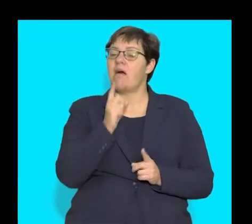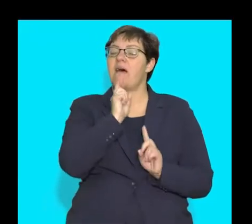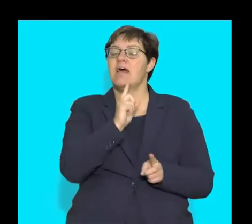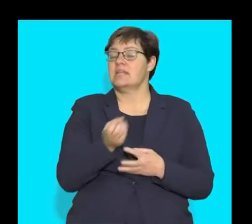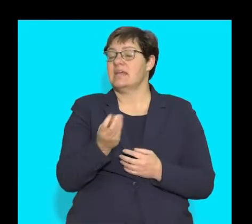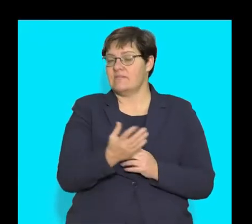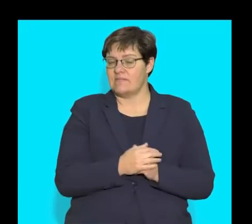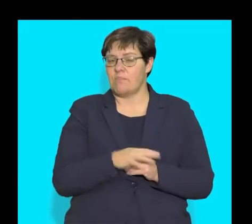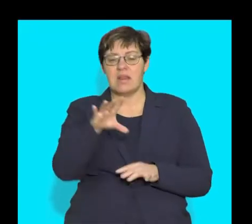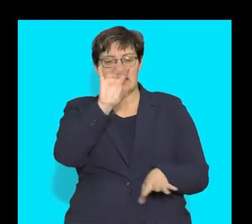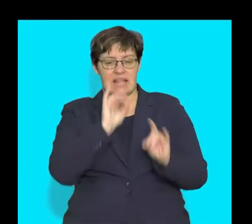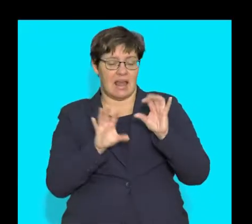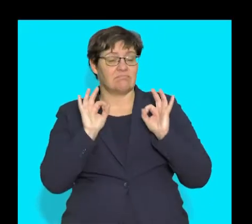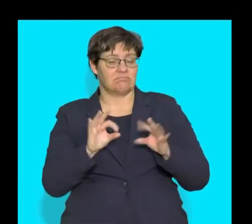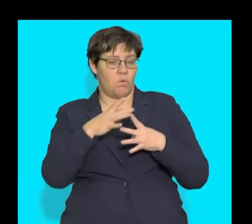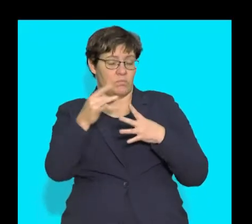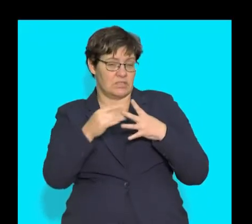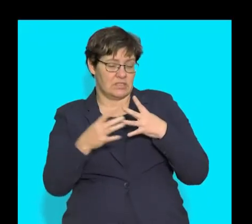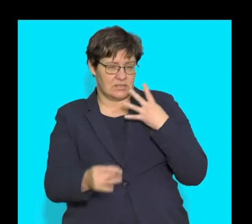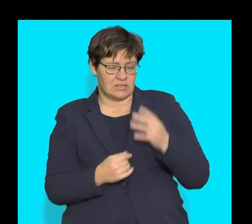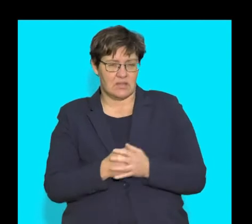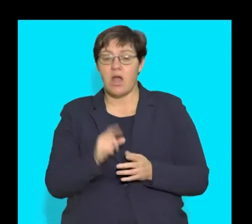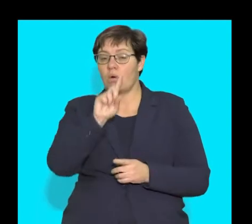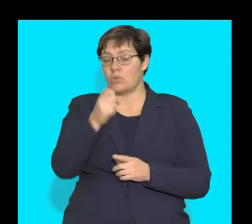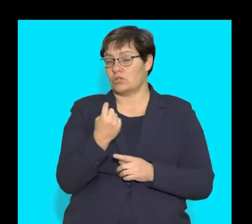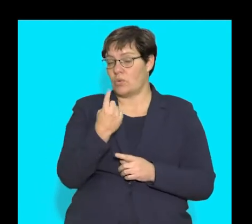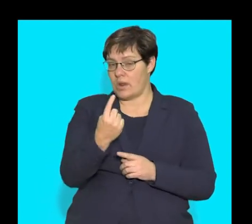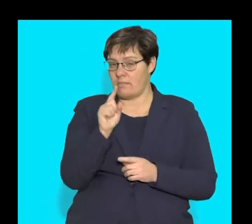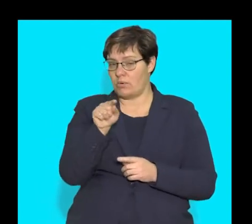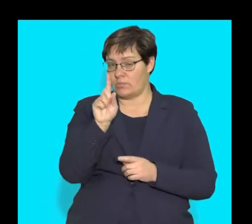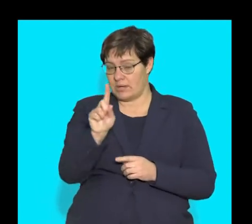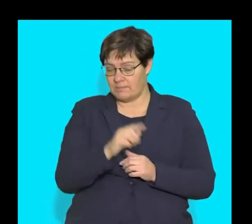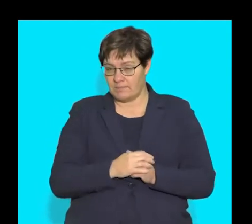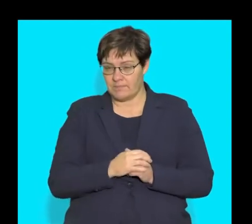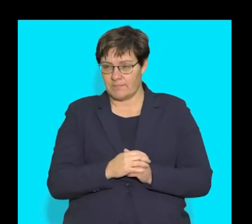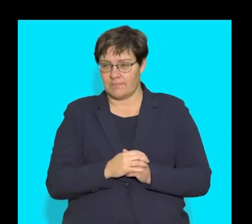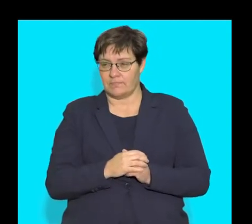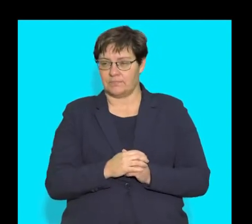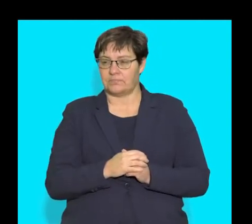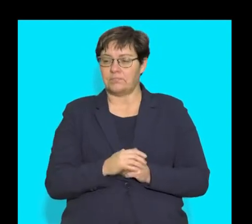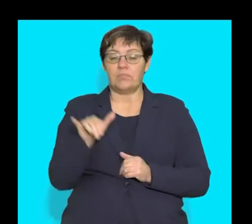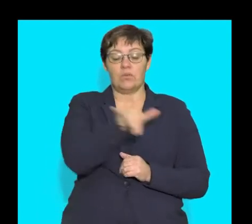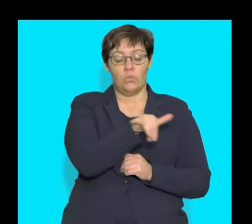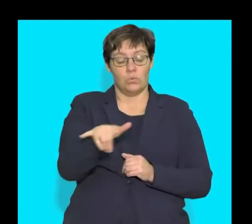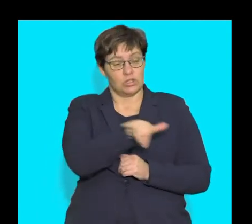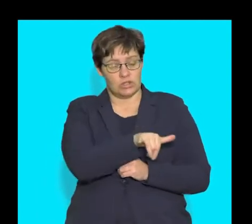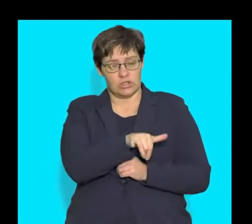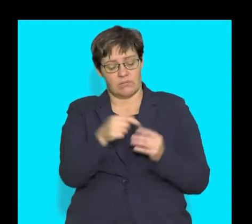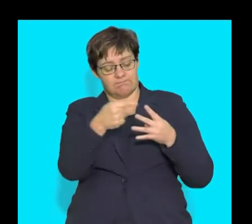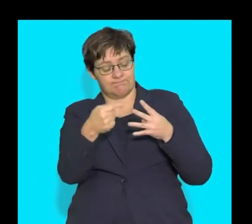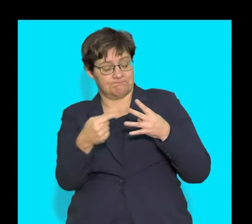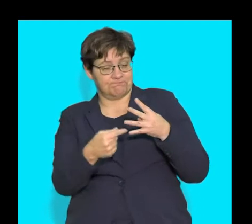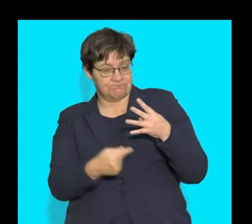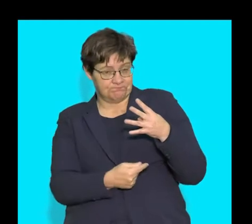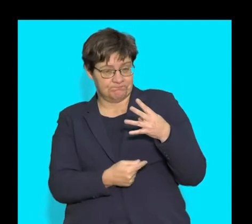answers that are given and we've got to select the correct option. Let's look at question 1.1. Which of the